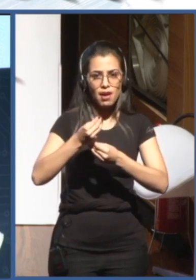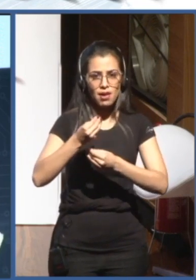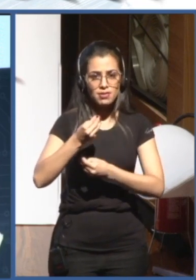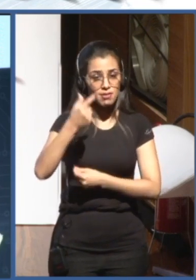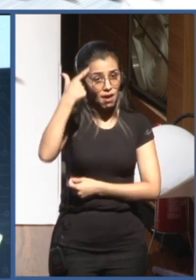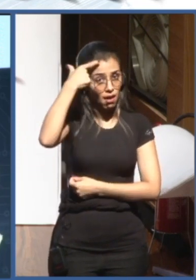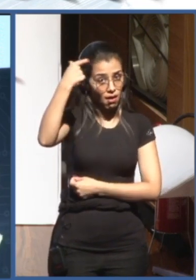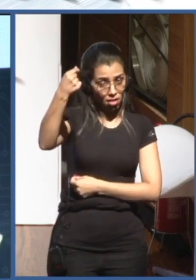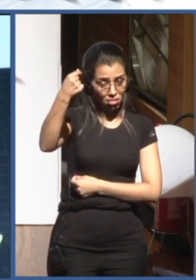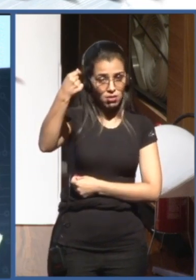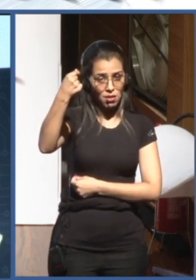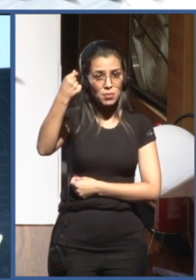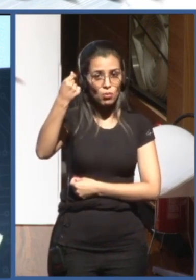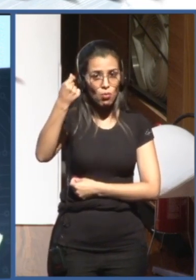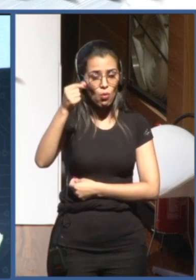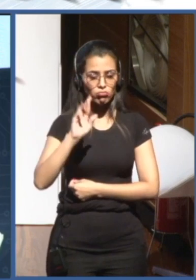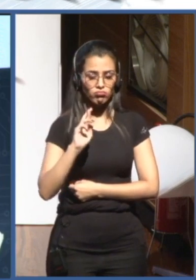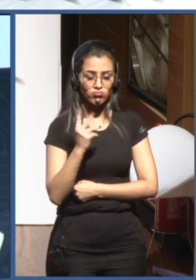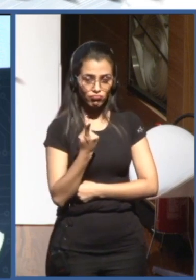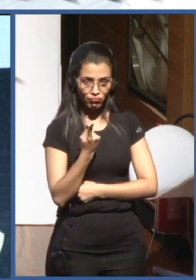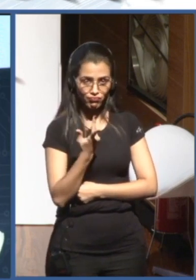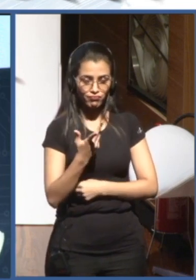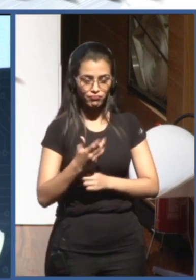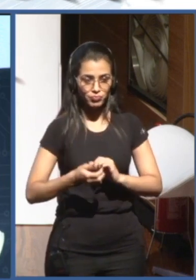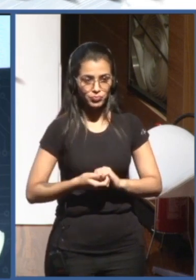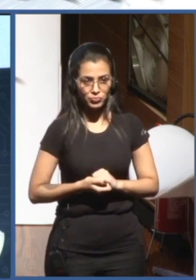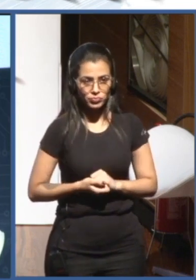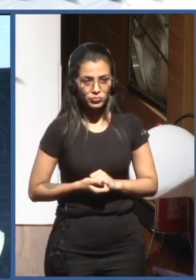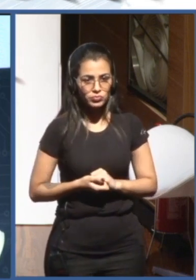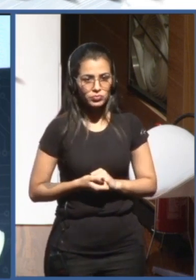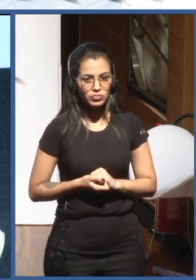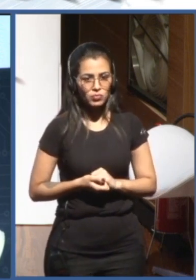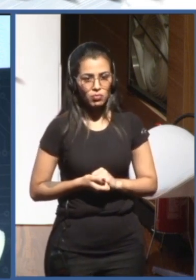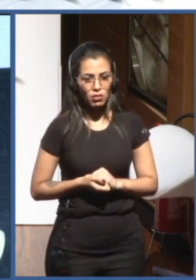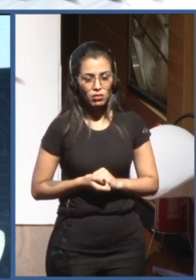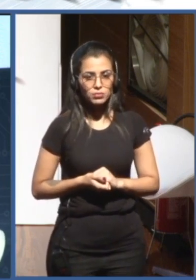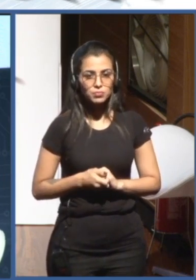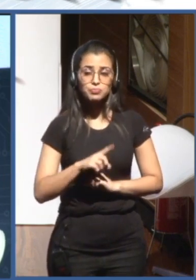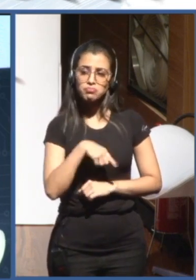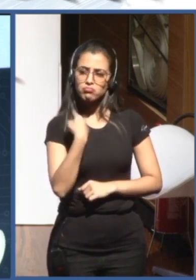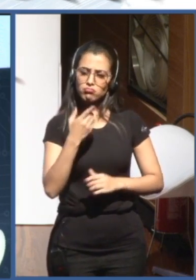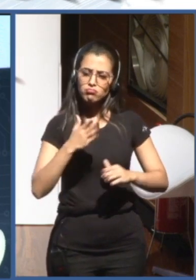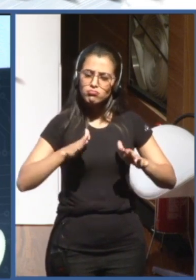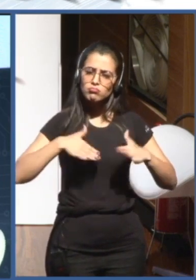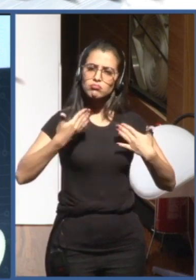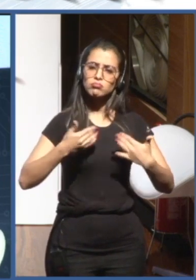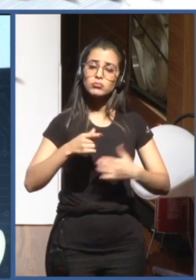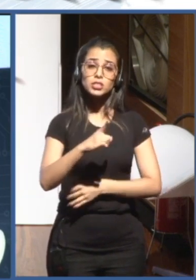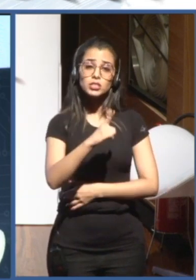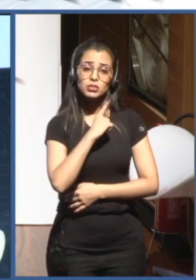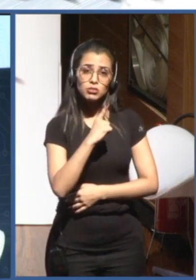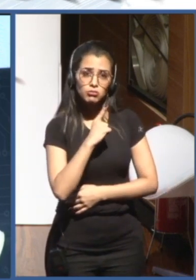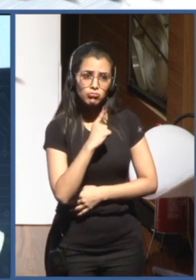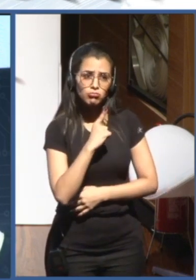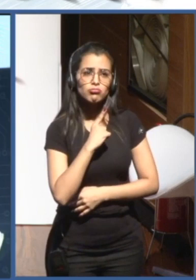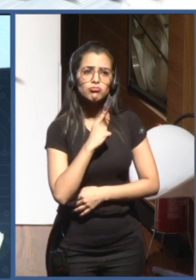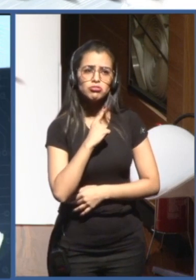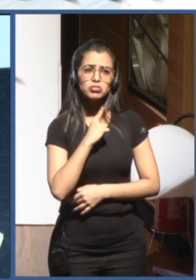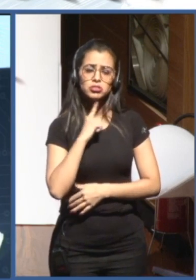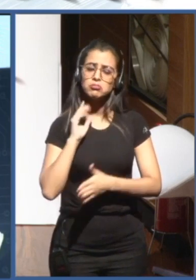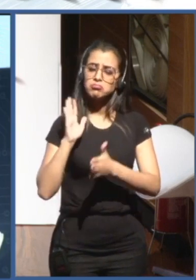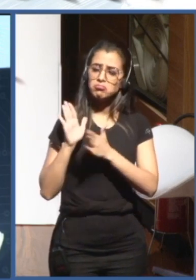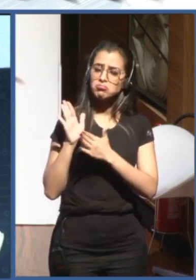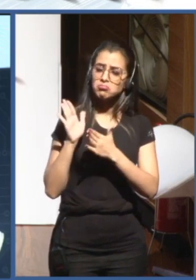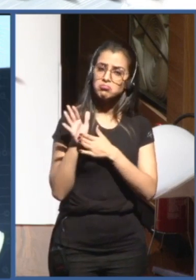And we have surprised to see that there was an offer quite adequate for